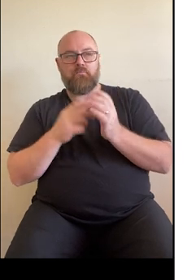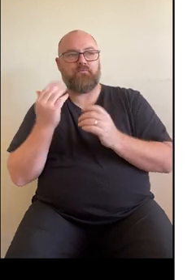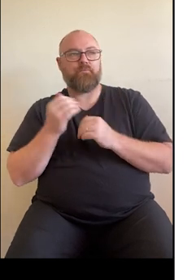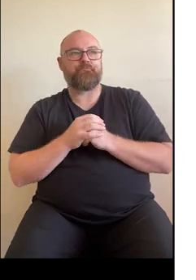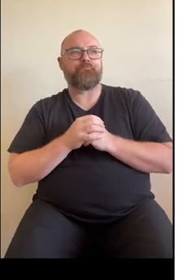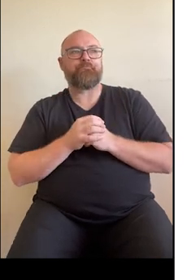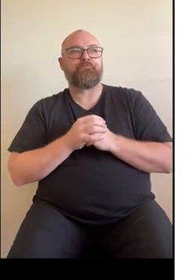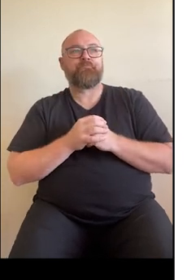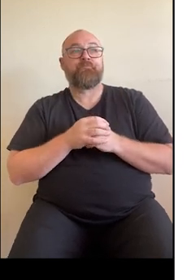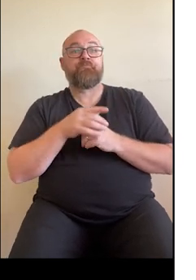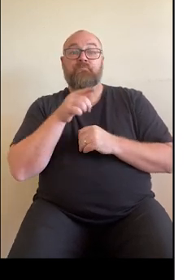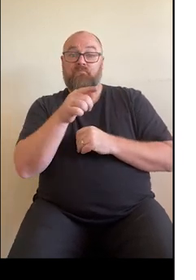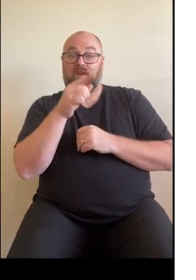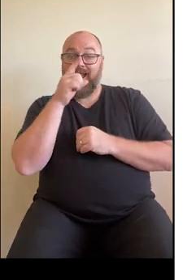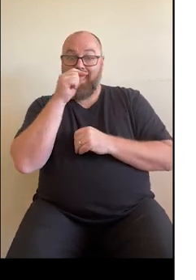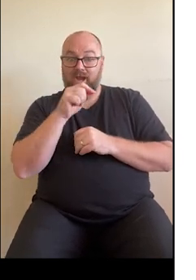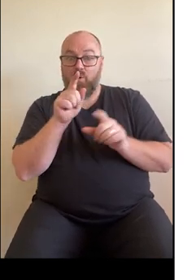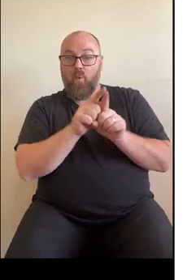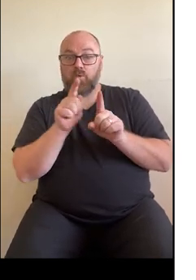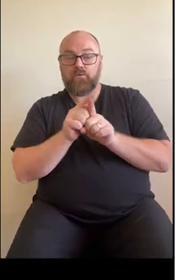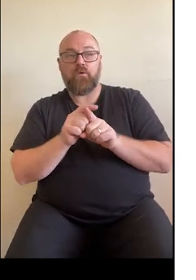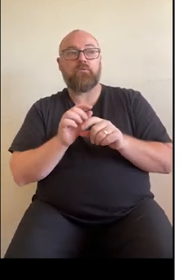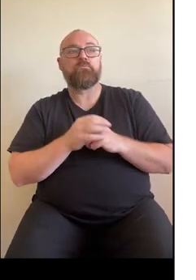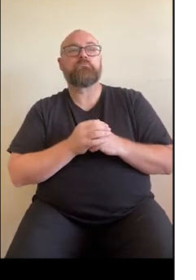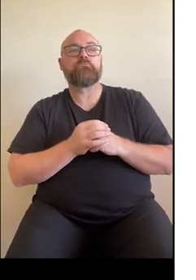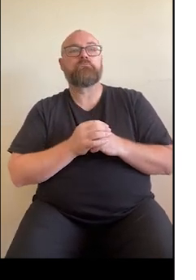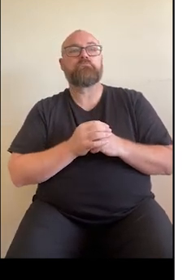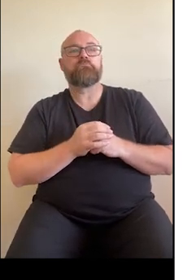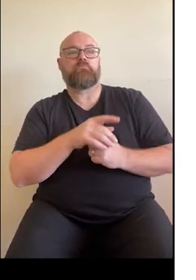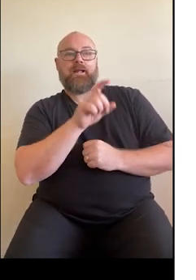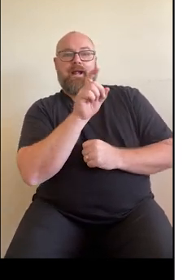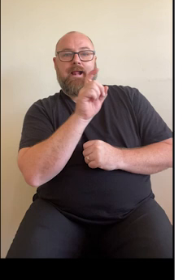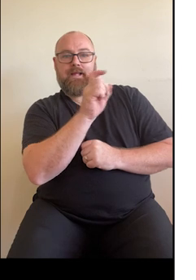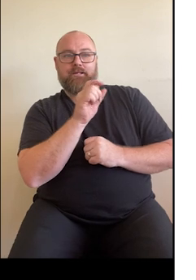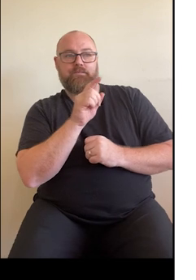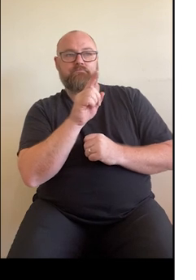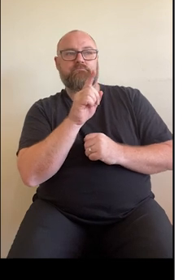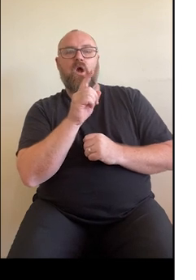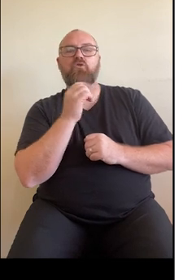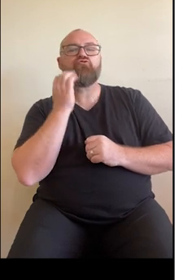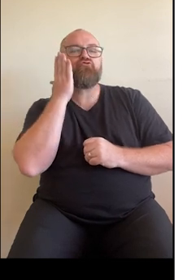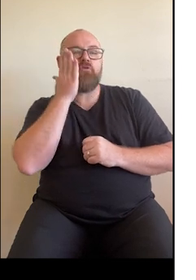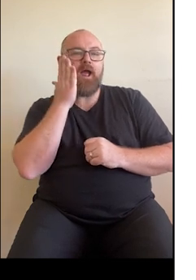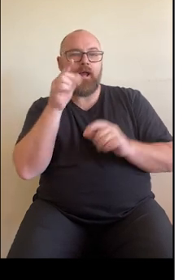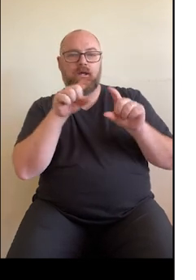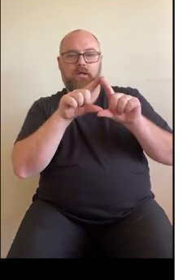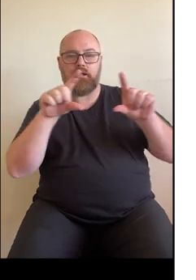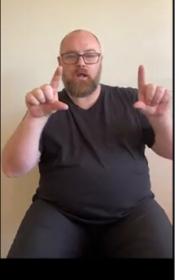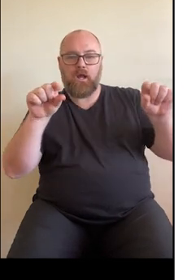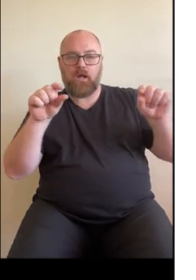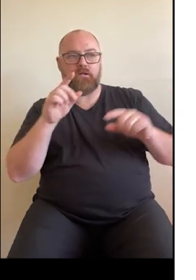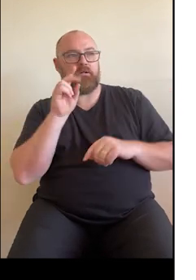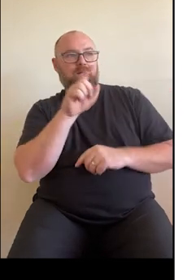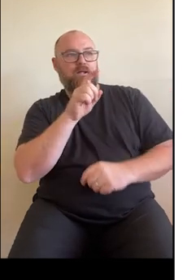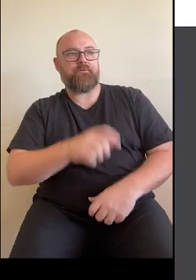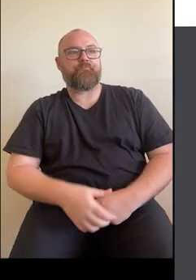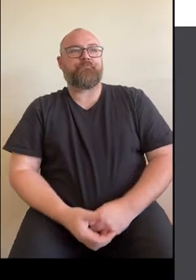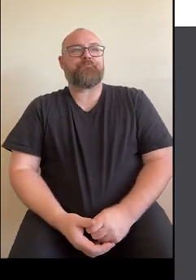And what you can then do is just click on that grey box it is available to view